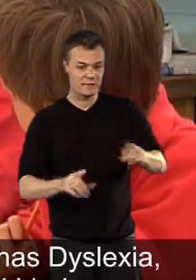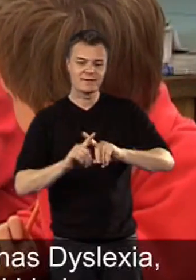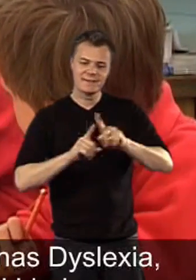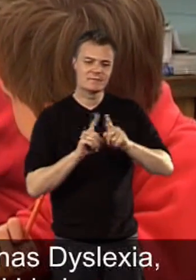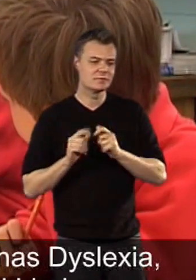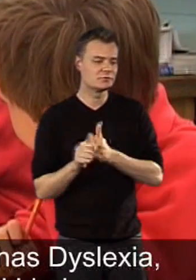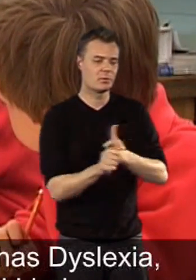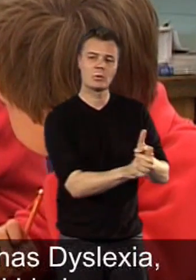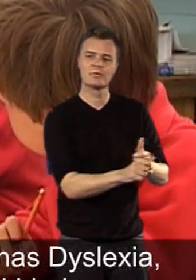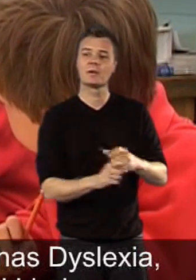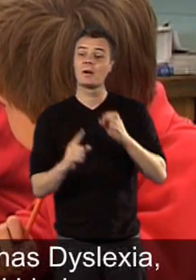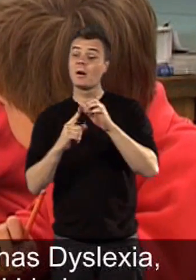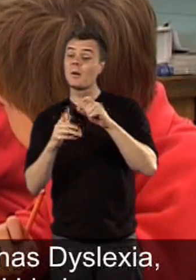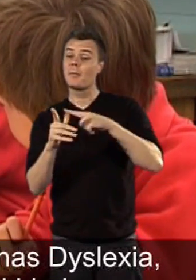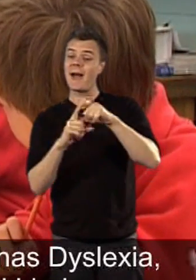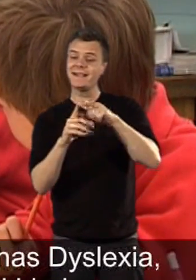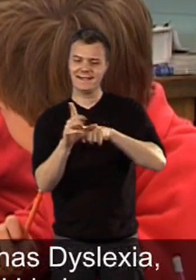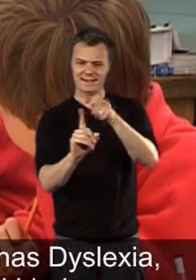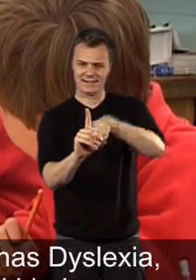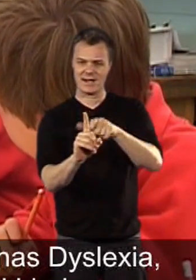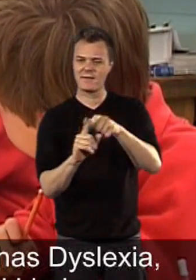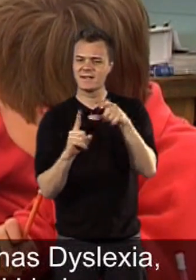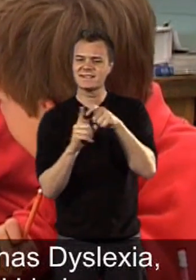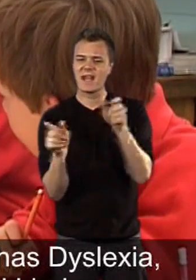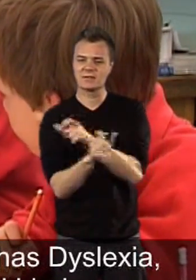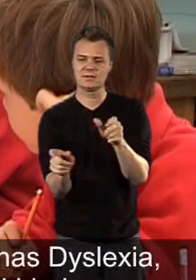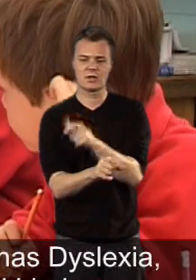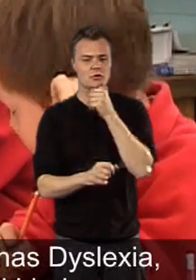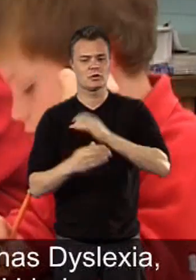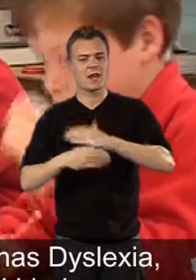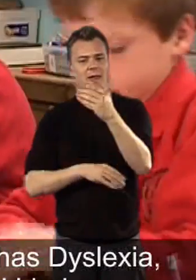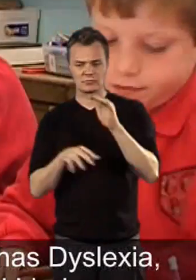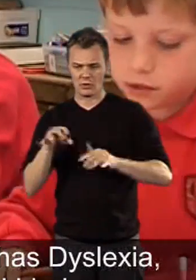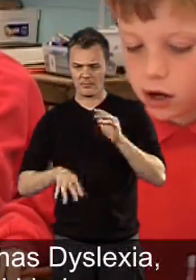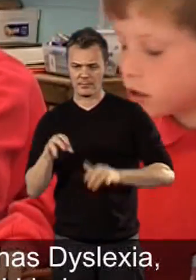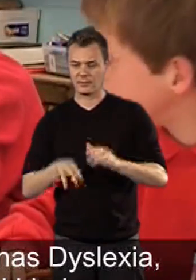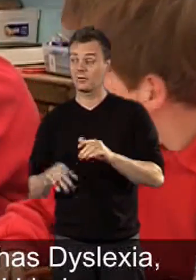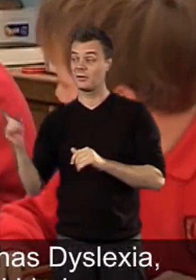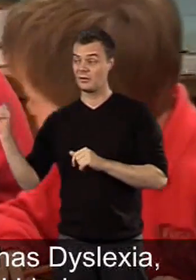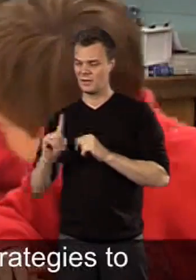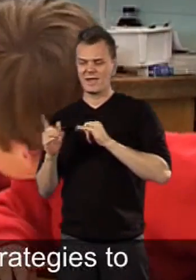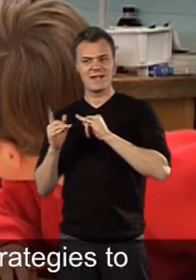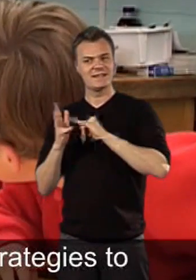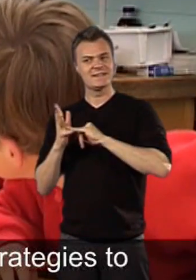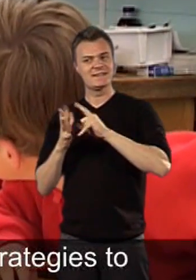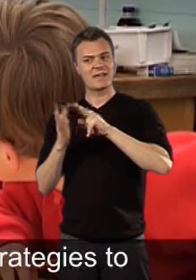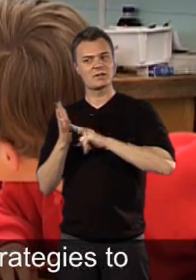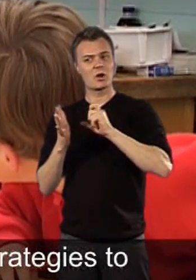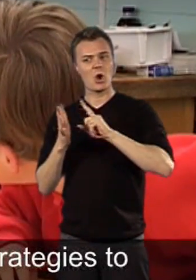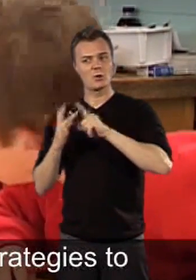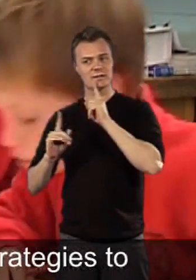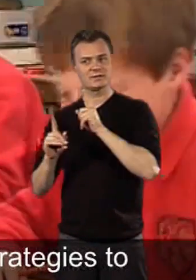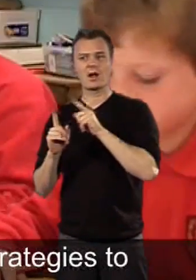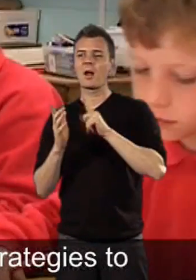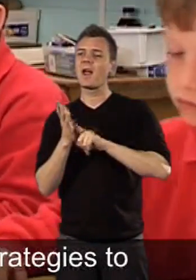support other disabled pupils. Paddy who has dyslexia has the use of a laptop in class and Linda Lisenko has had